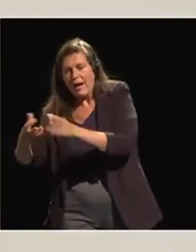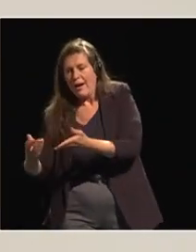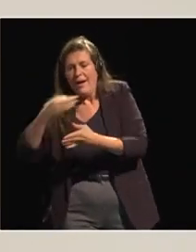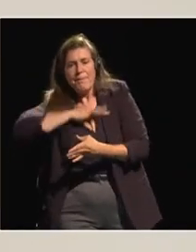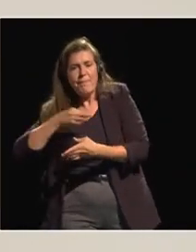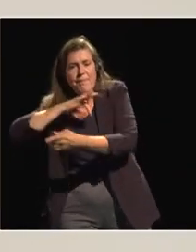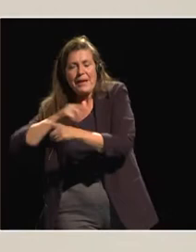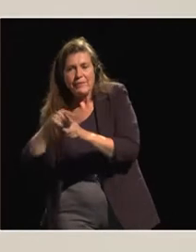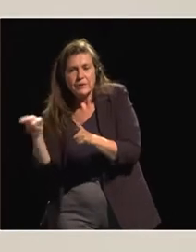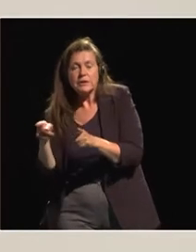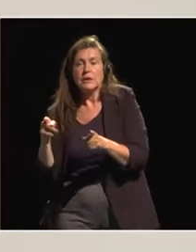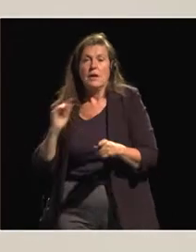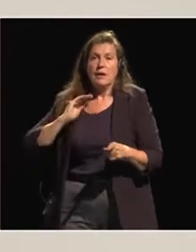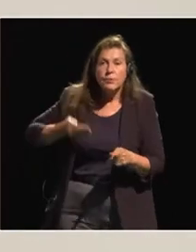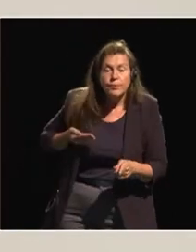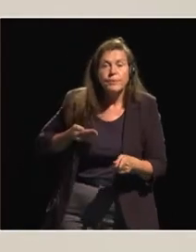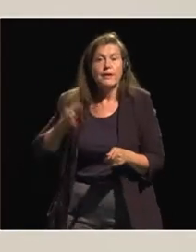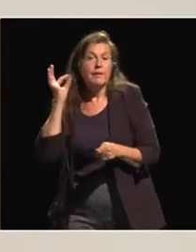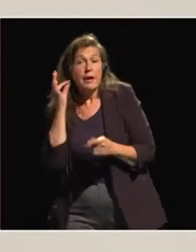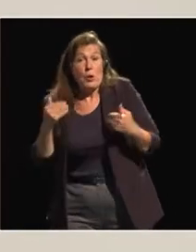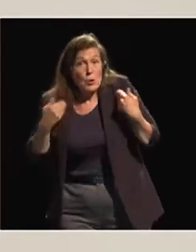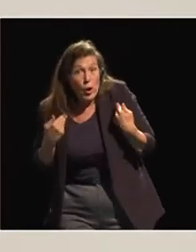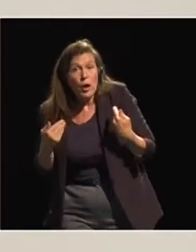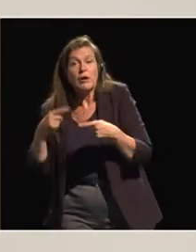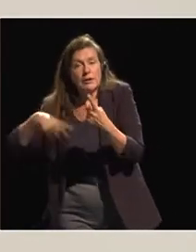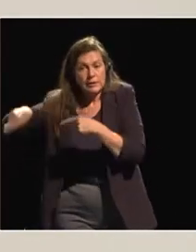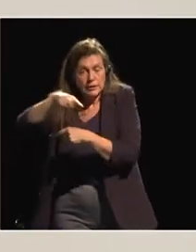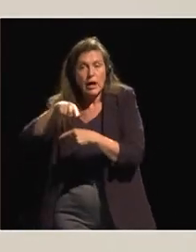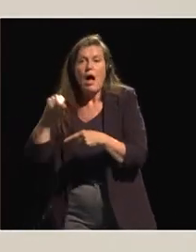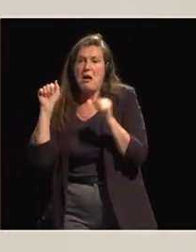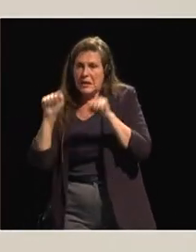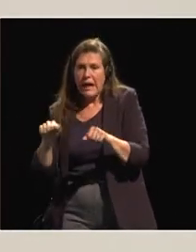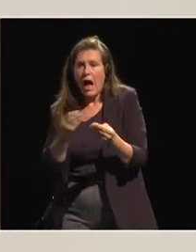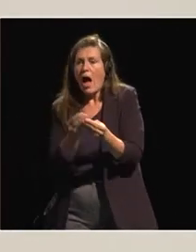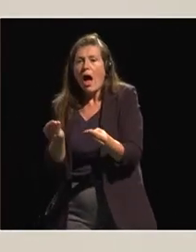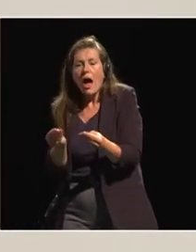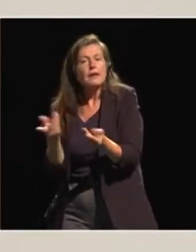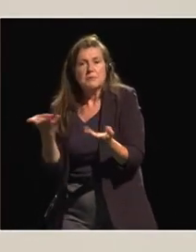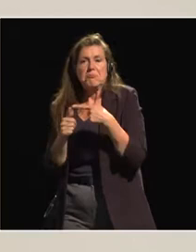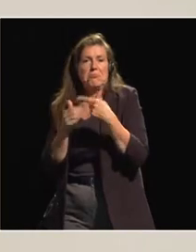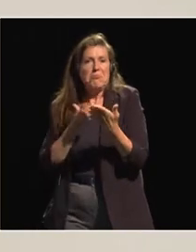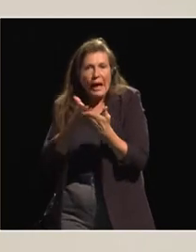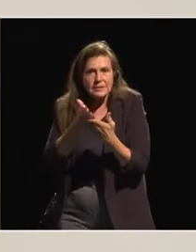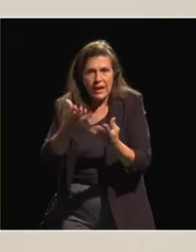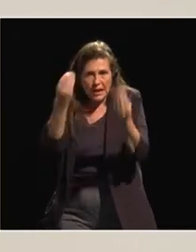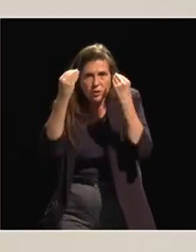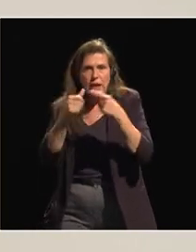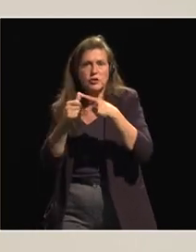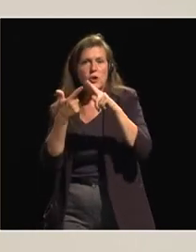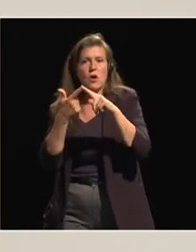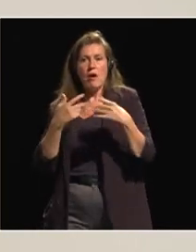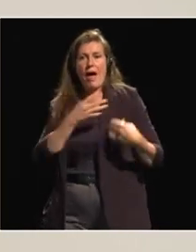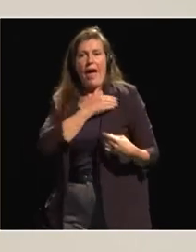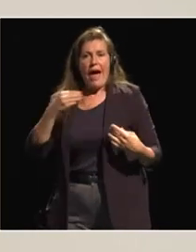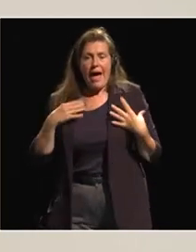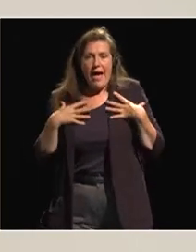further needs of rural women and young girls. Also, access to education and health,